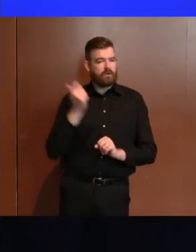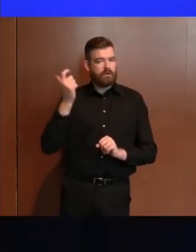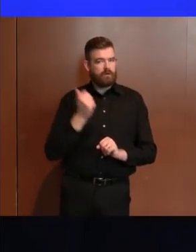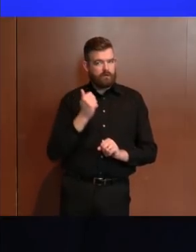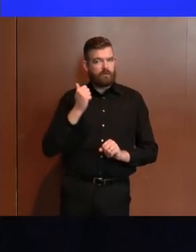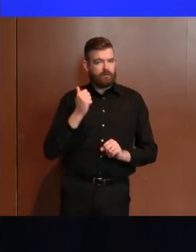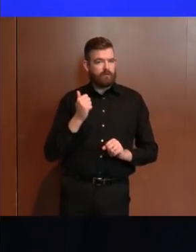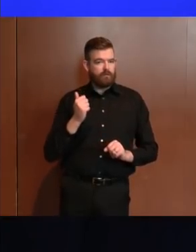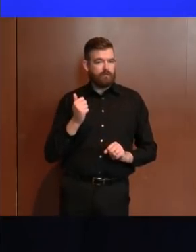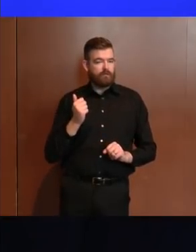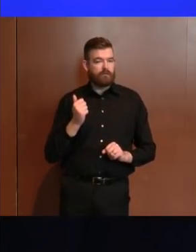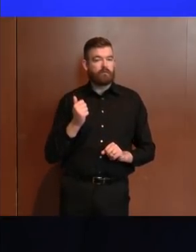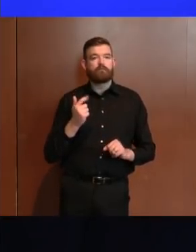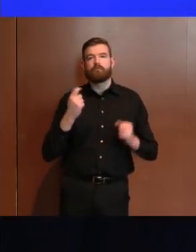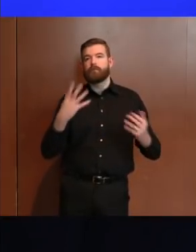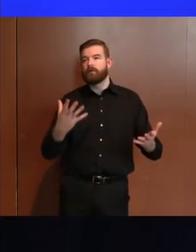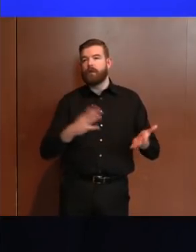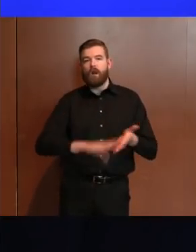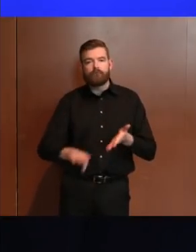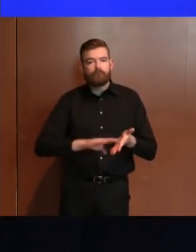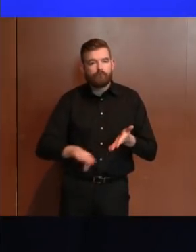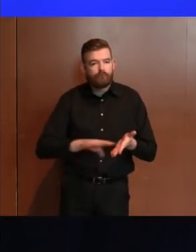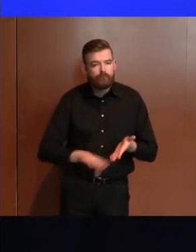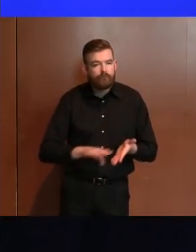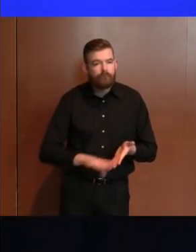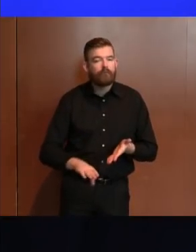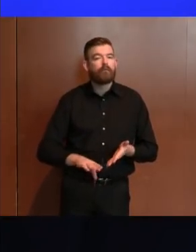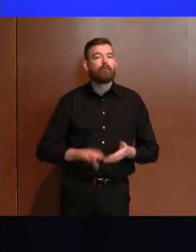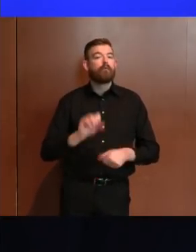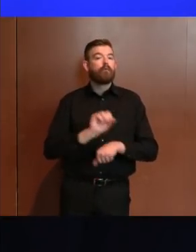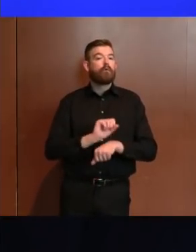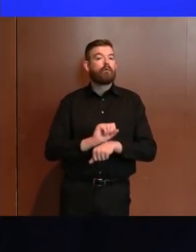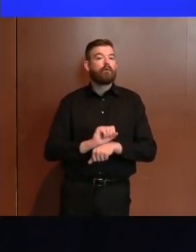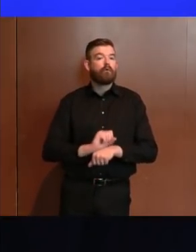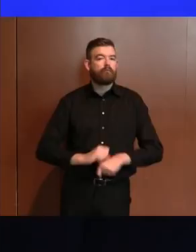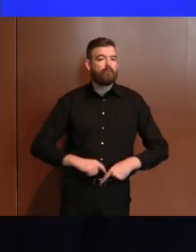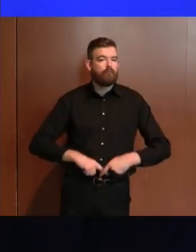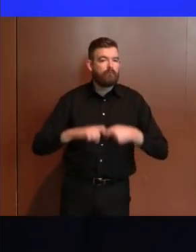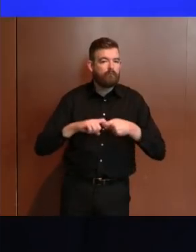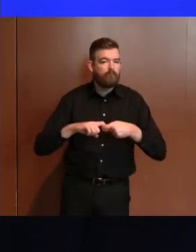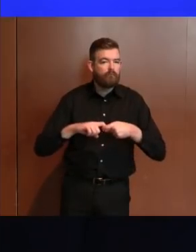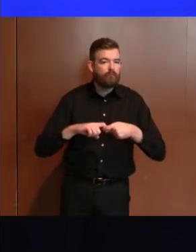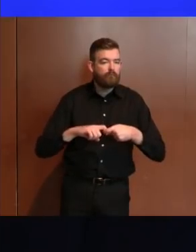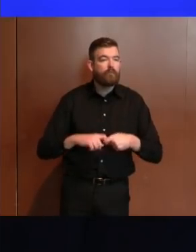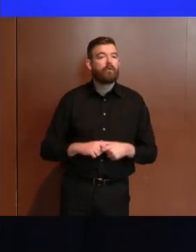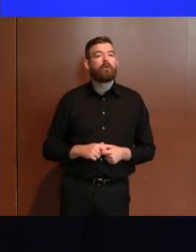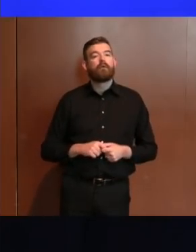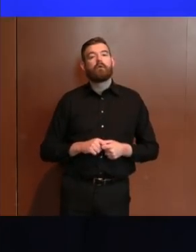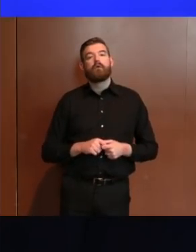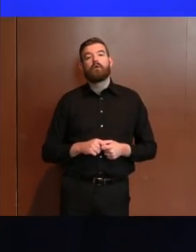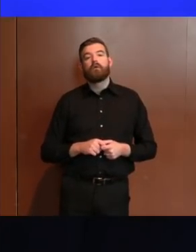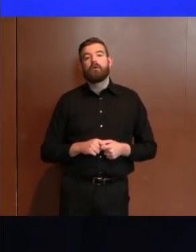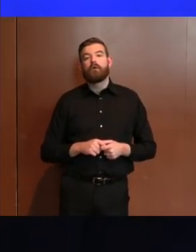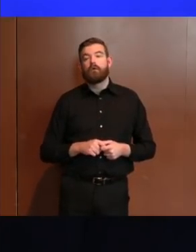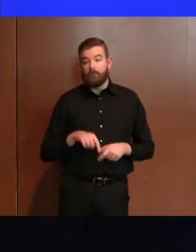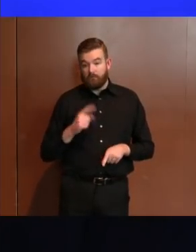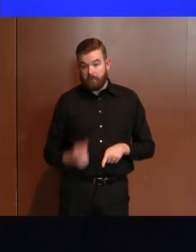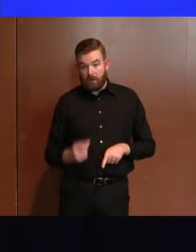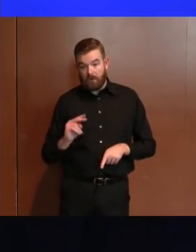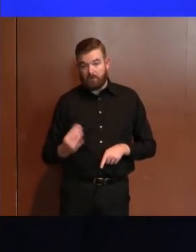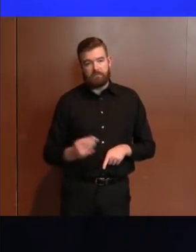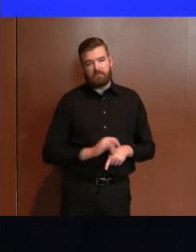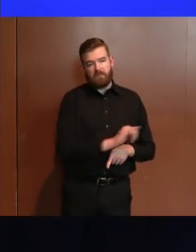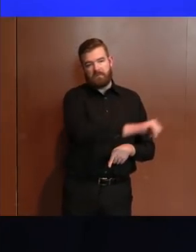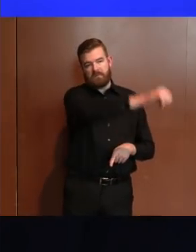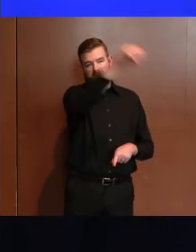layoffs and furloughs have overwhelmed state unemployment agencies nationwide and New Jersey is no exception. We are seeing volume of claims to our